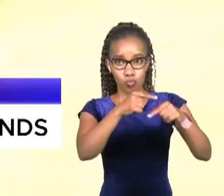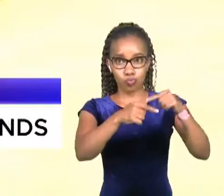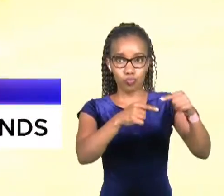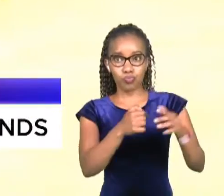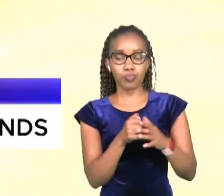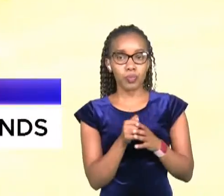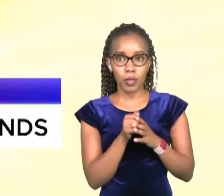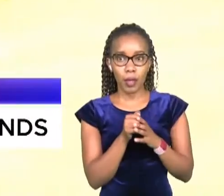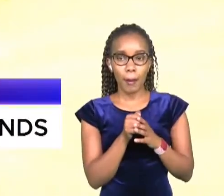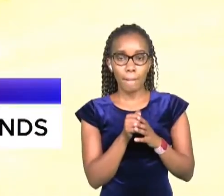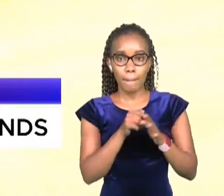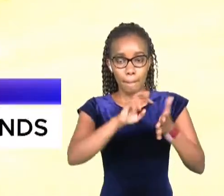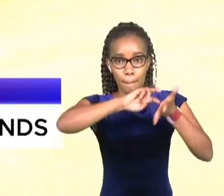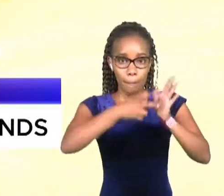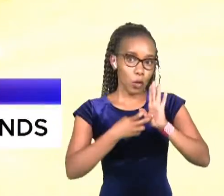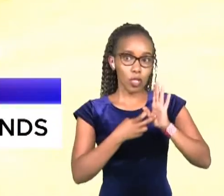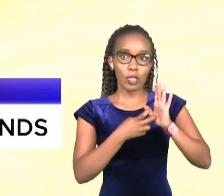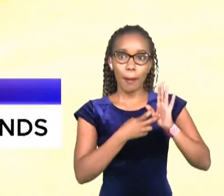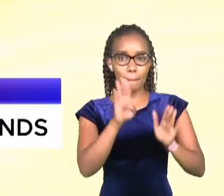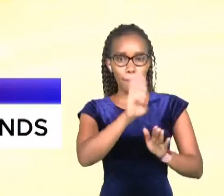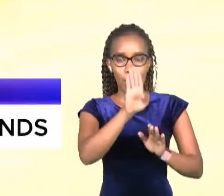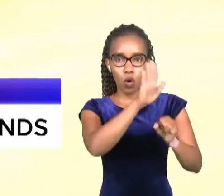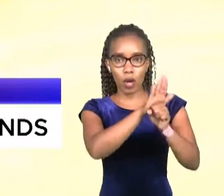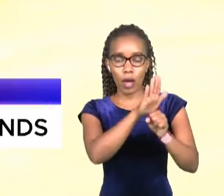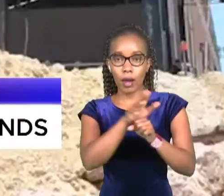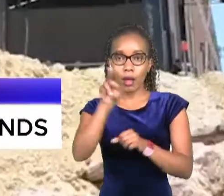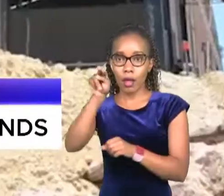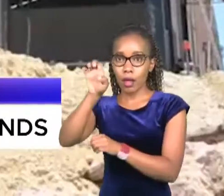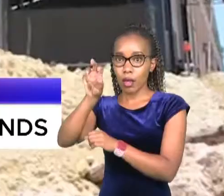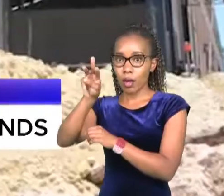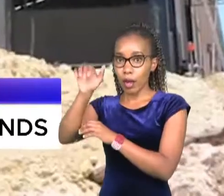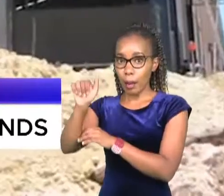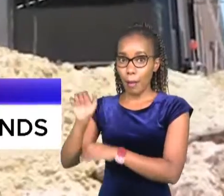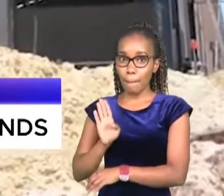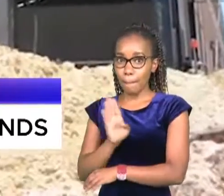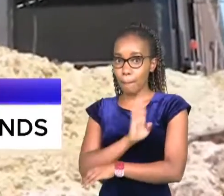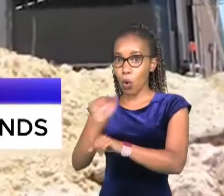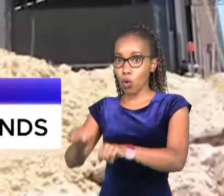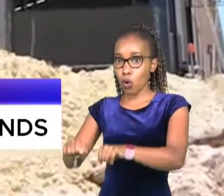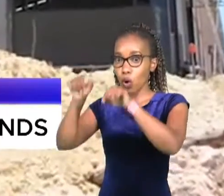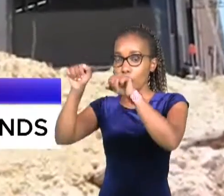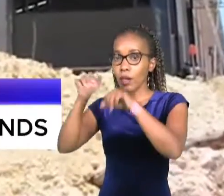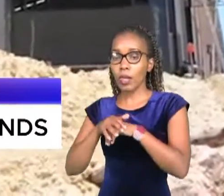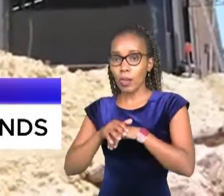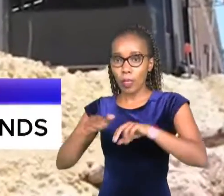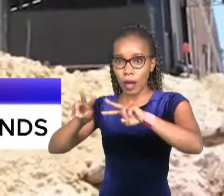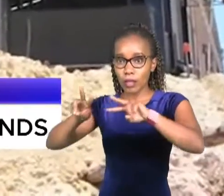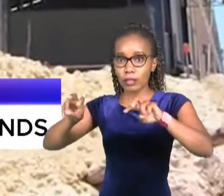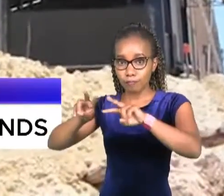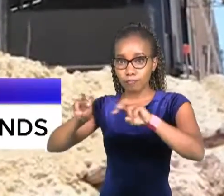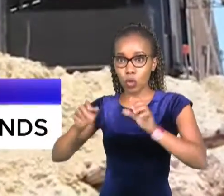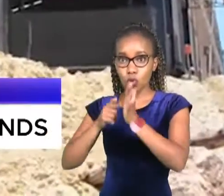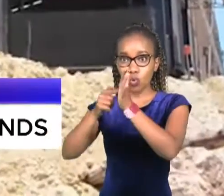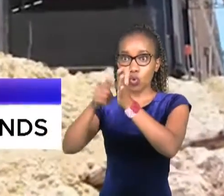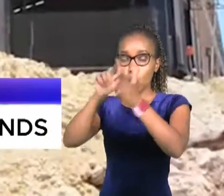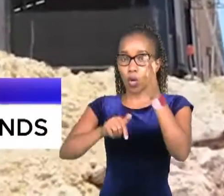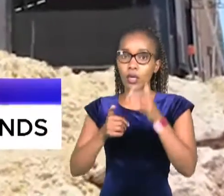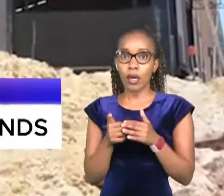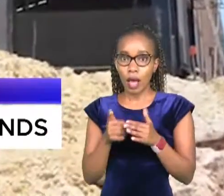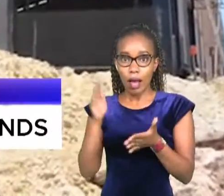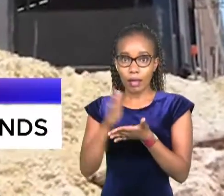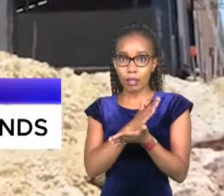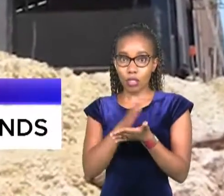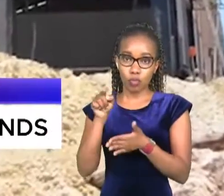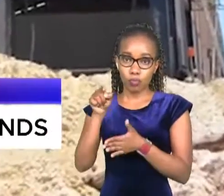multi-billion go down which according to nema board chairman john conchella the physical assessment had indicated that a section of it under